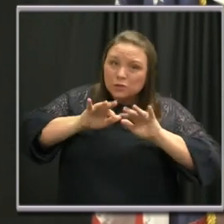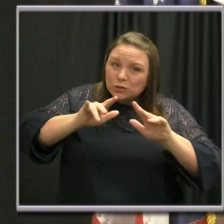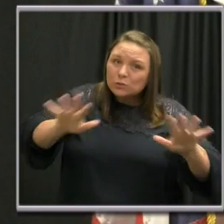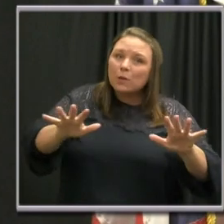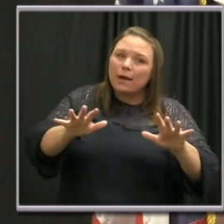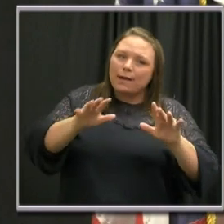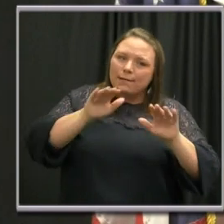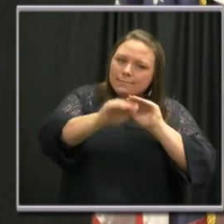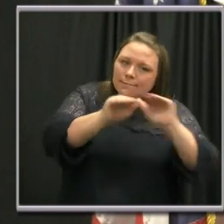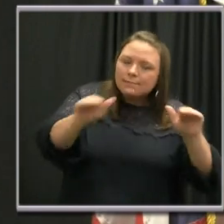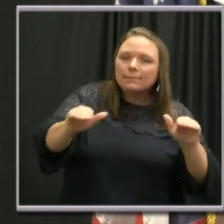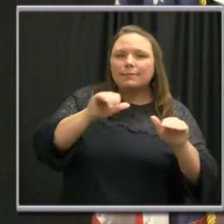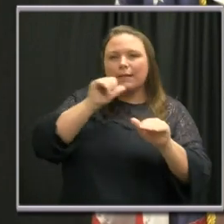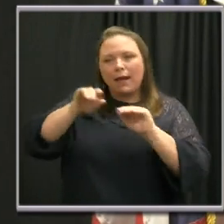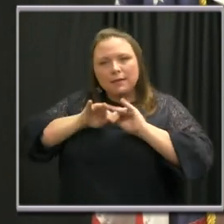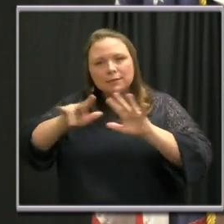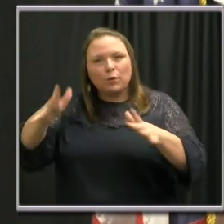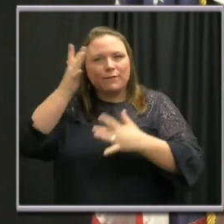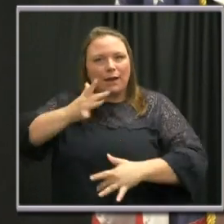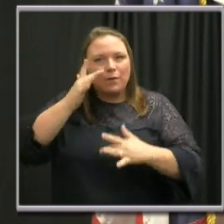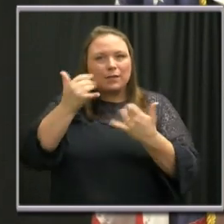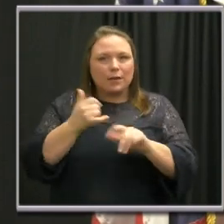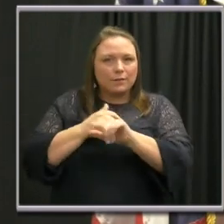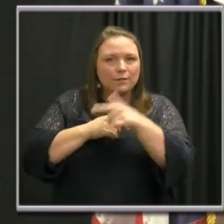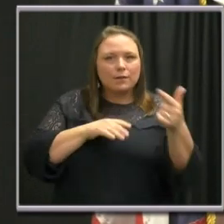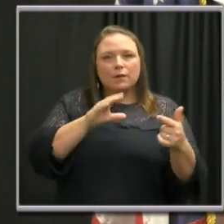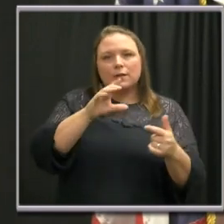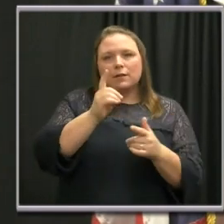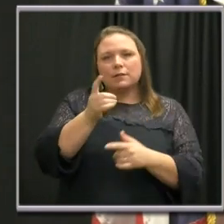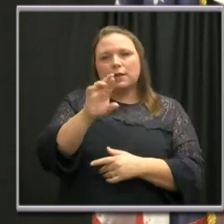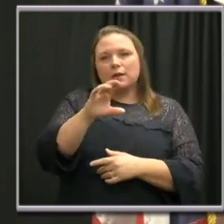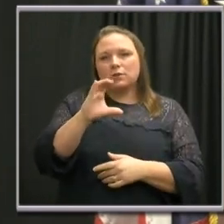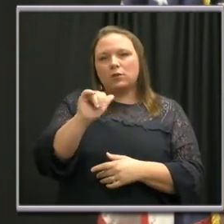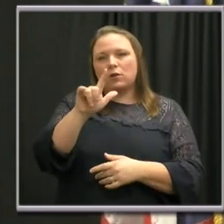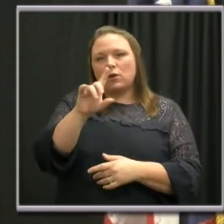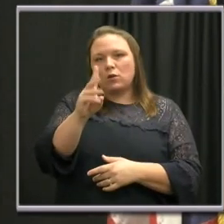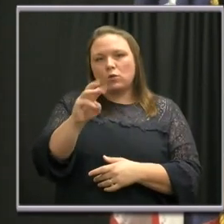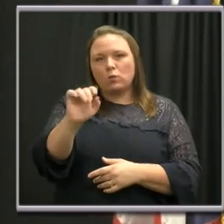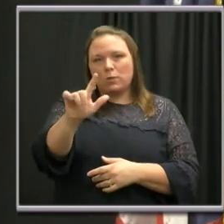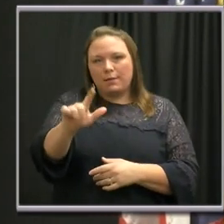not the virus. Thank you so much, and I'd like to introduce Dr. Caldwell. Thank you.